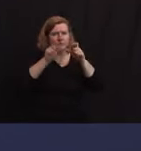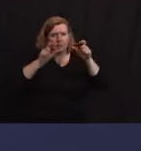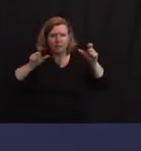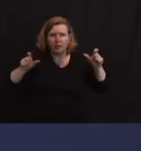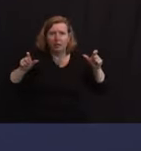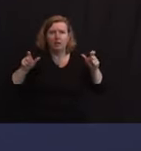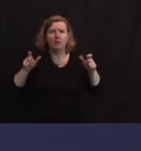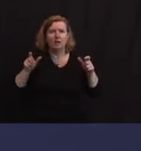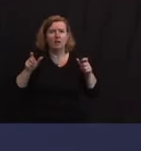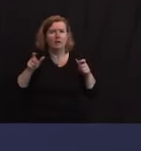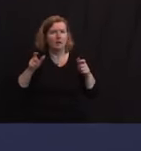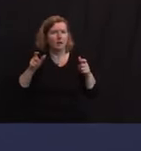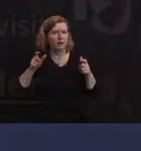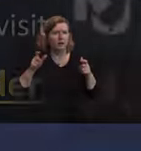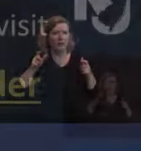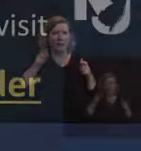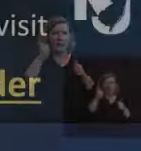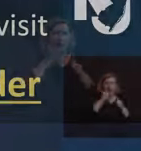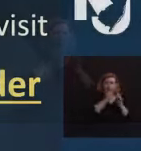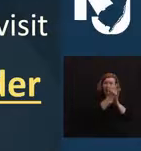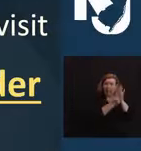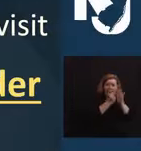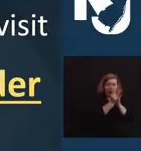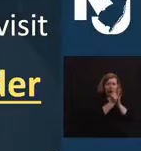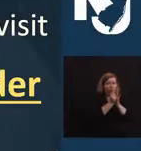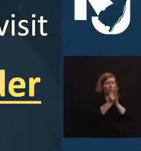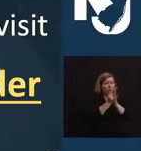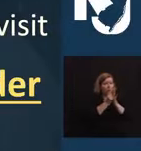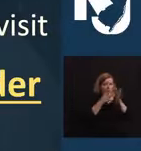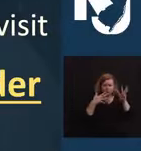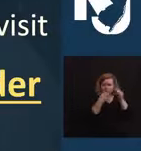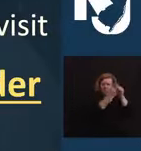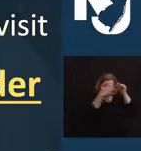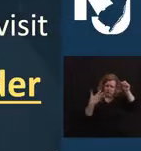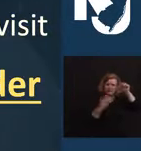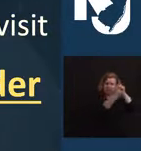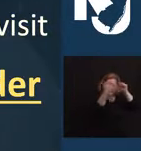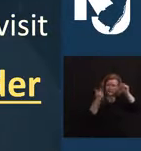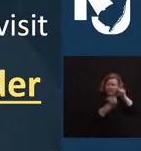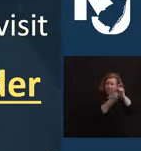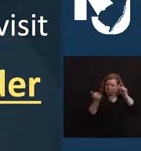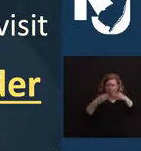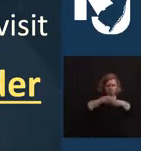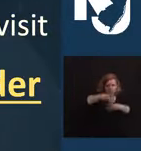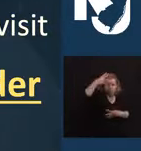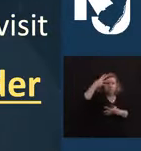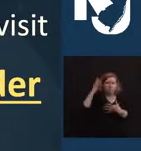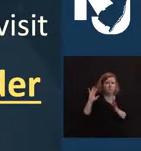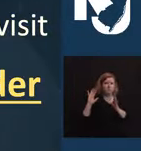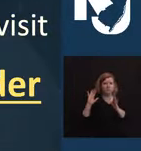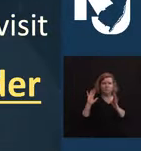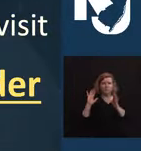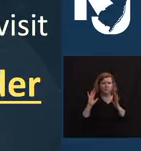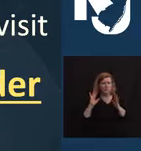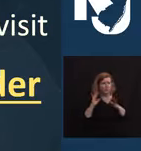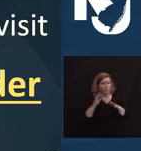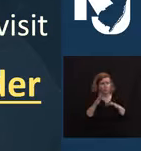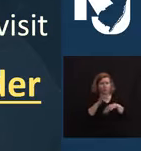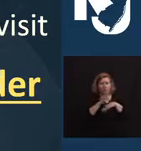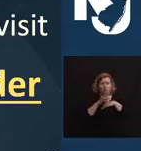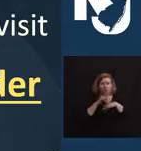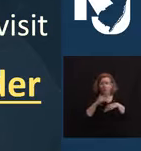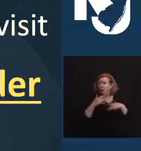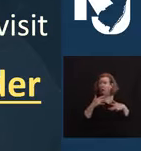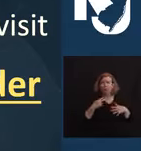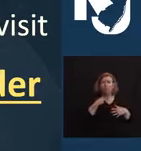refreshed multiple times an hour. So, it addresses the issue, which we rightfully had early on, depending on when